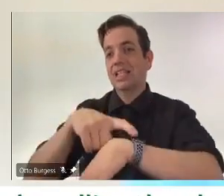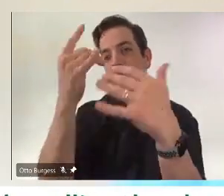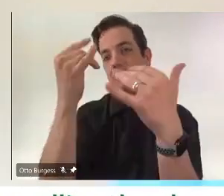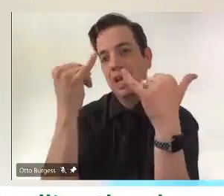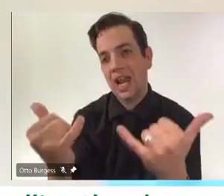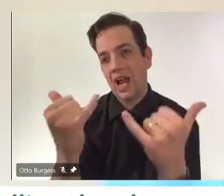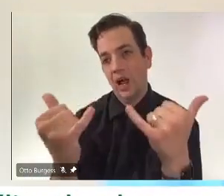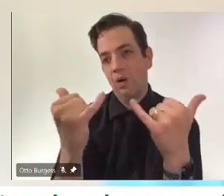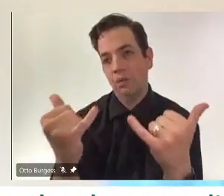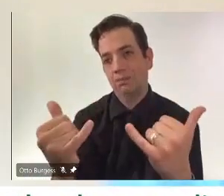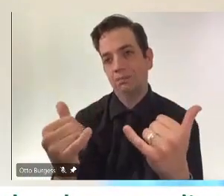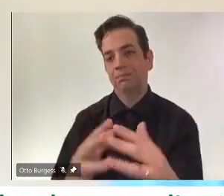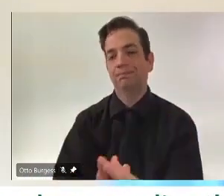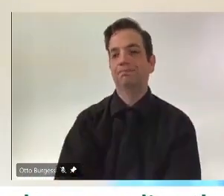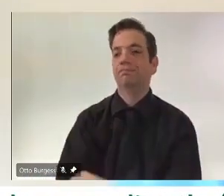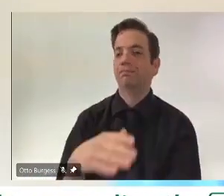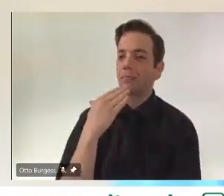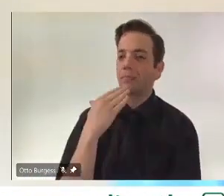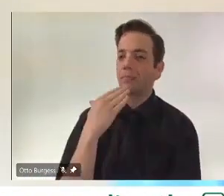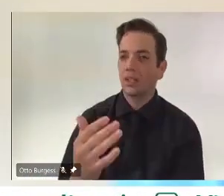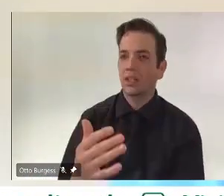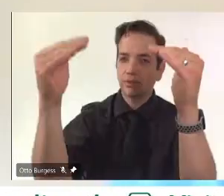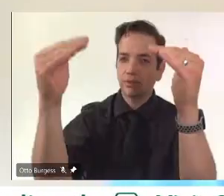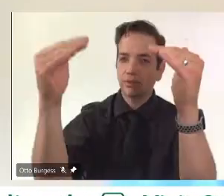We'll go to Carol Thompson with CJWW.